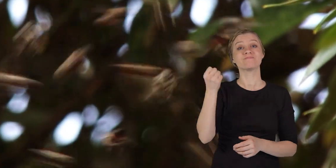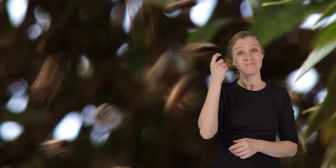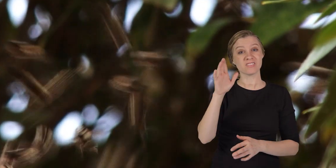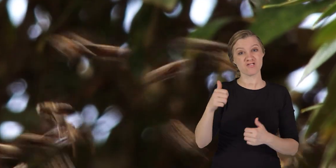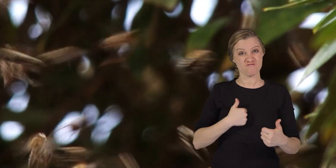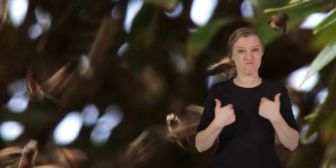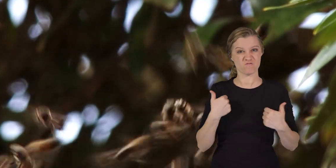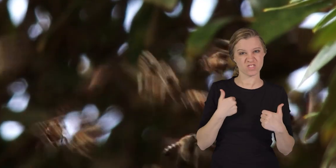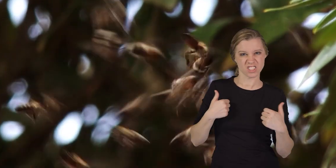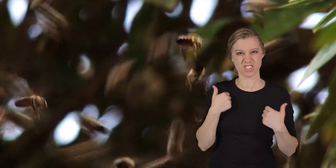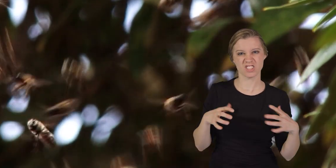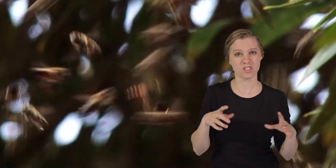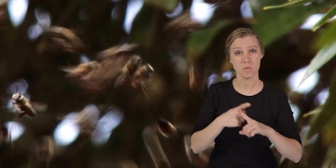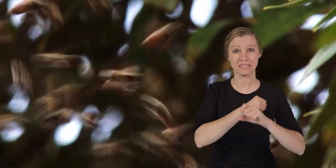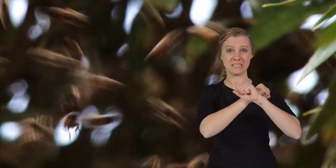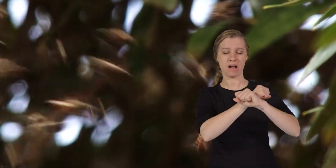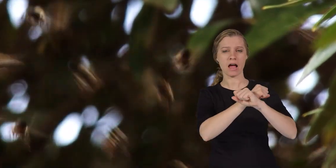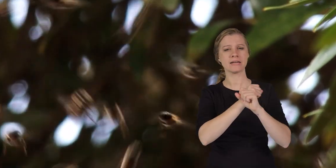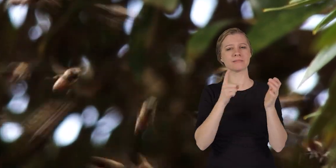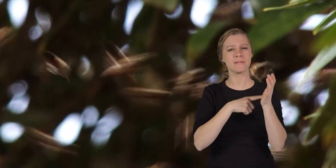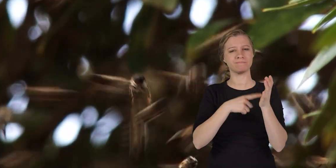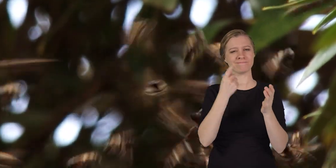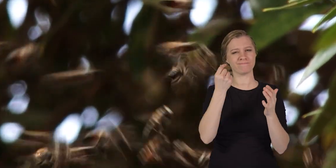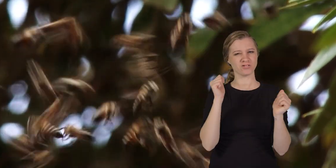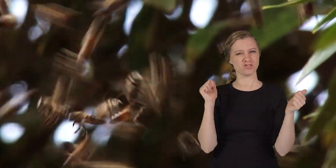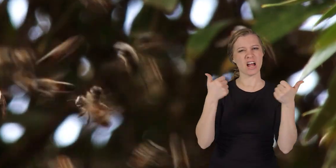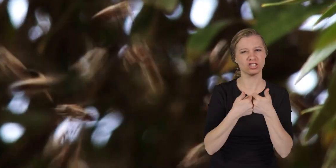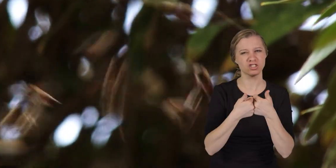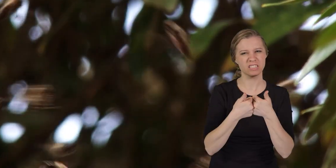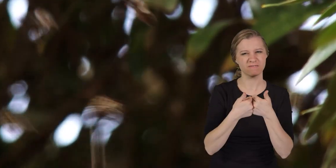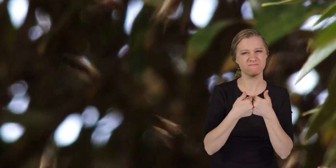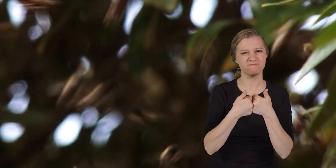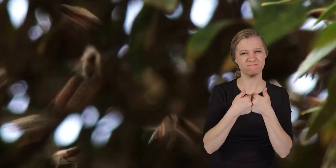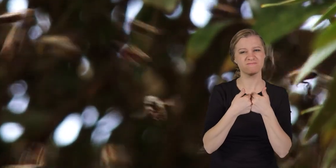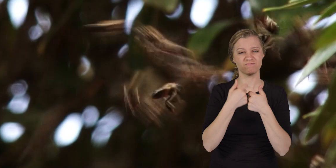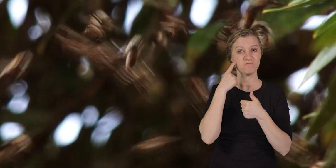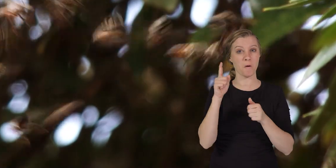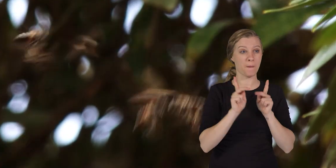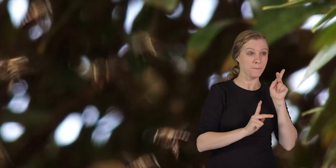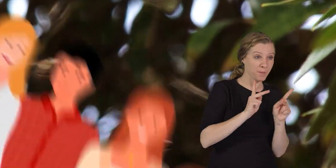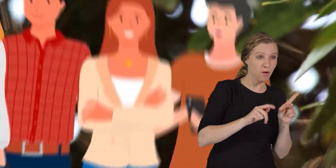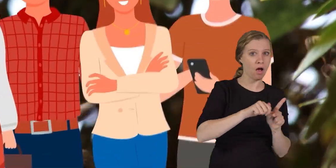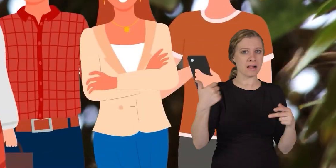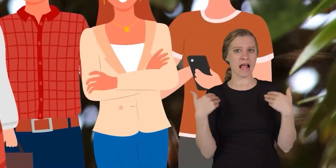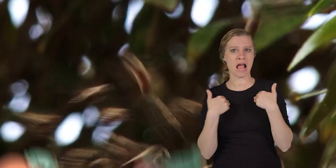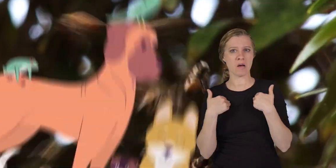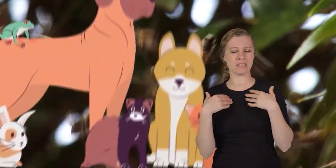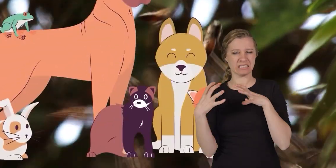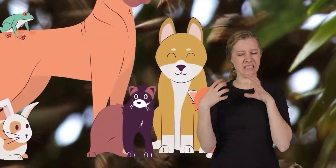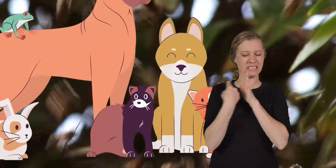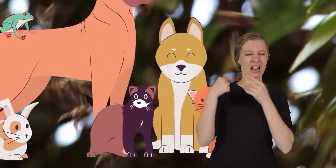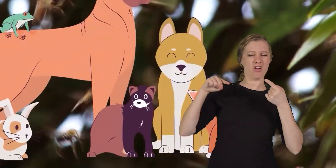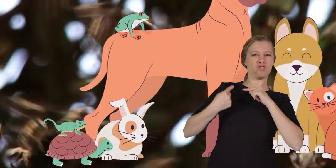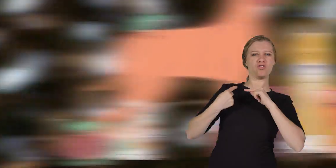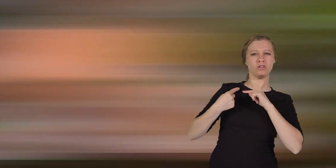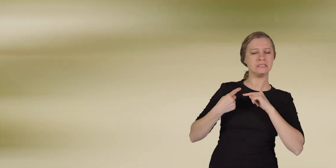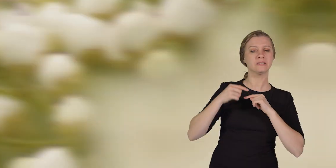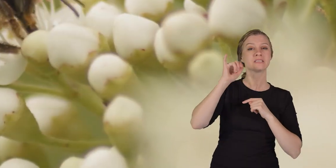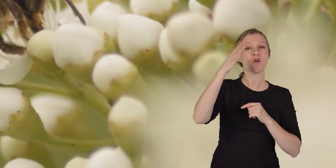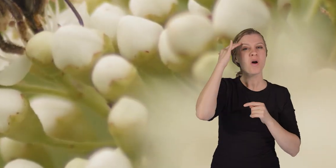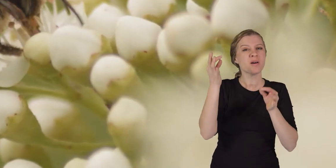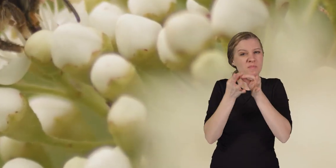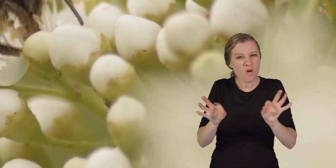However, their aggressive behavior when defending their nests can sometimes cause challenges for people and other animals.